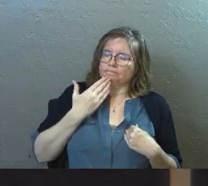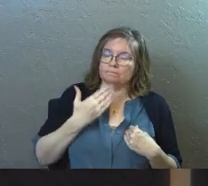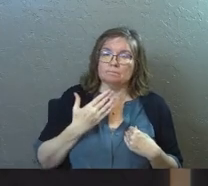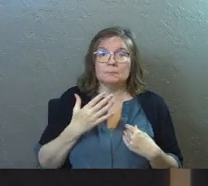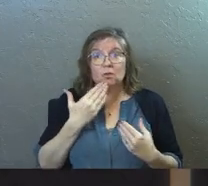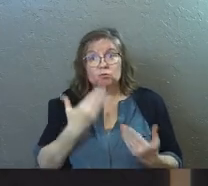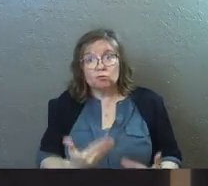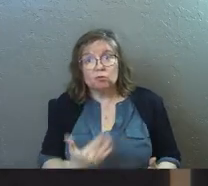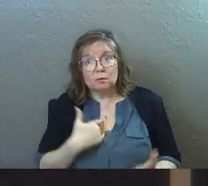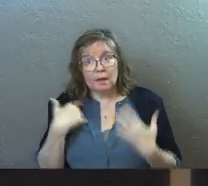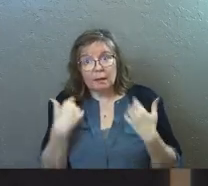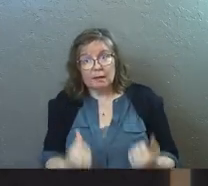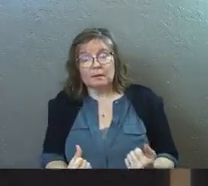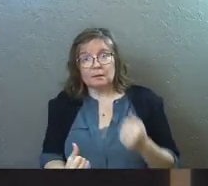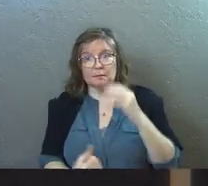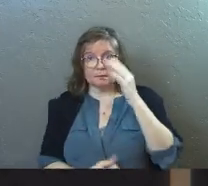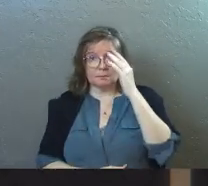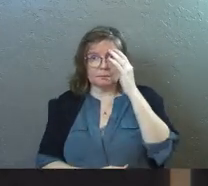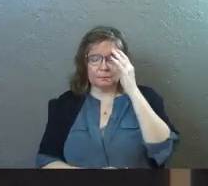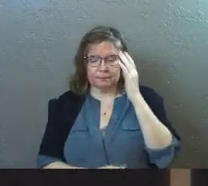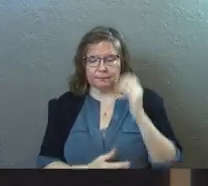And that's good and that's healthy.